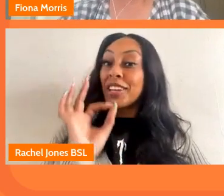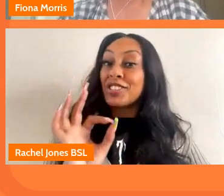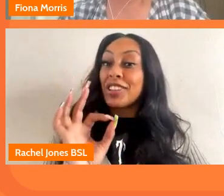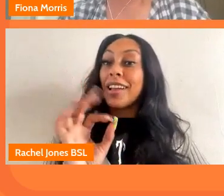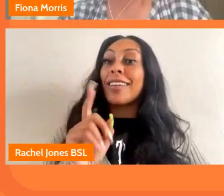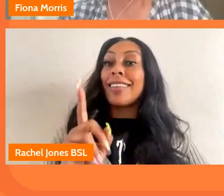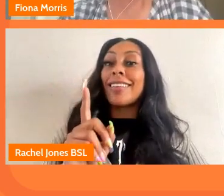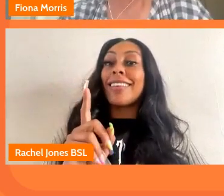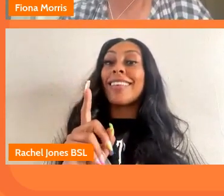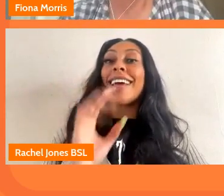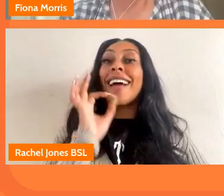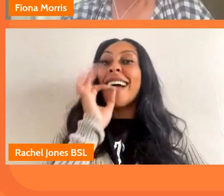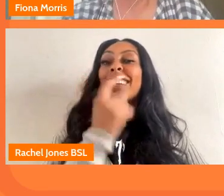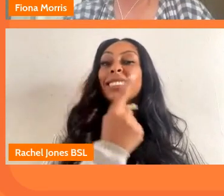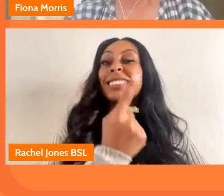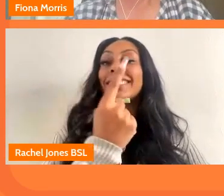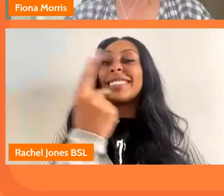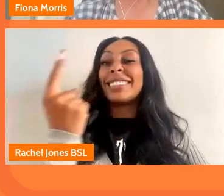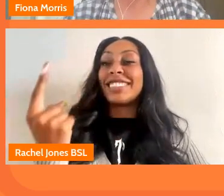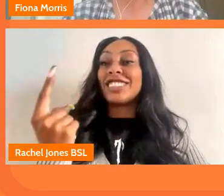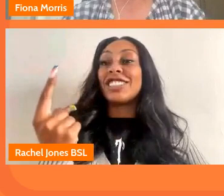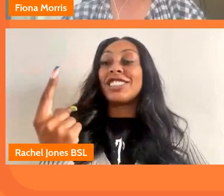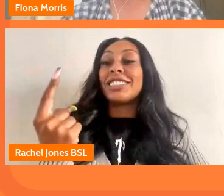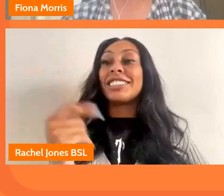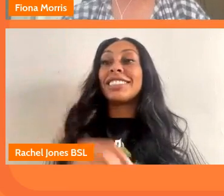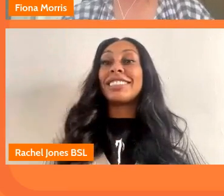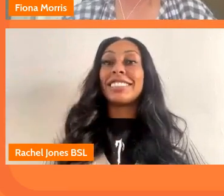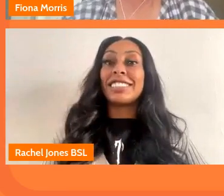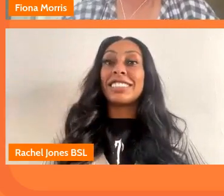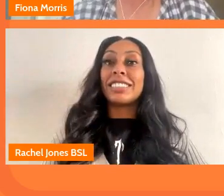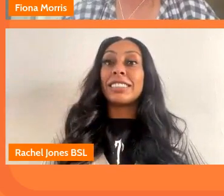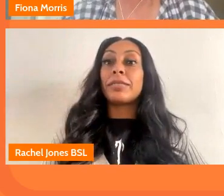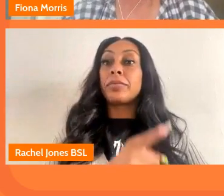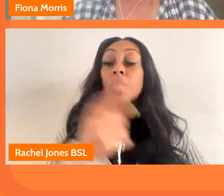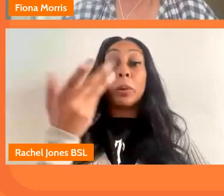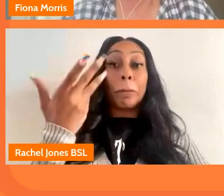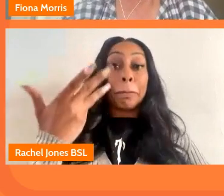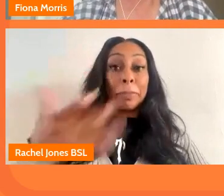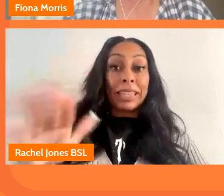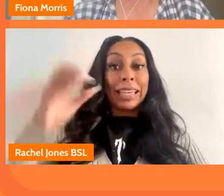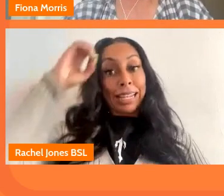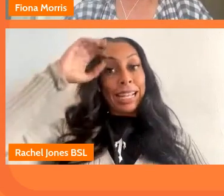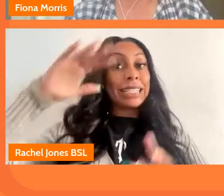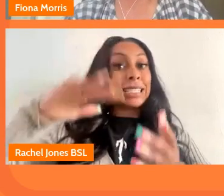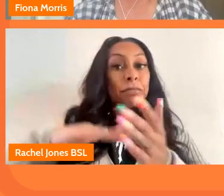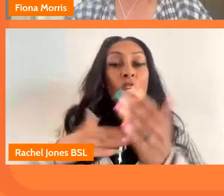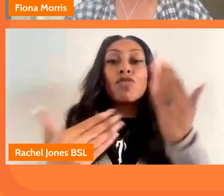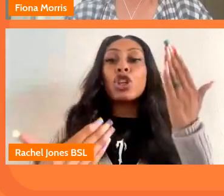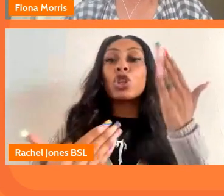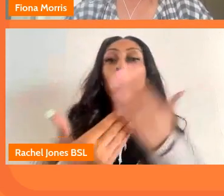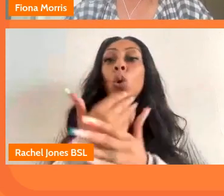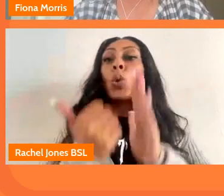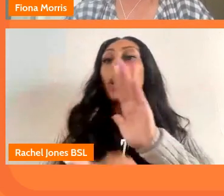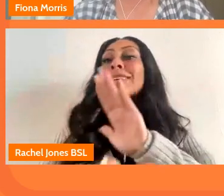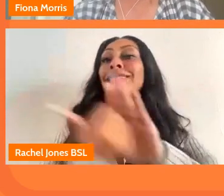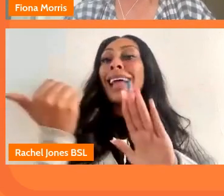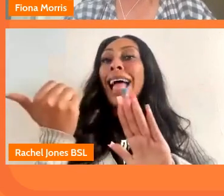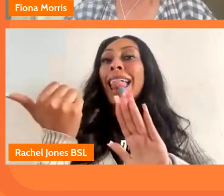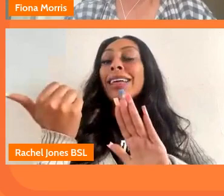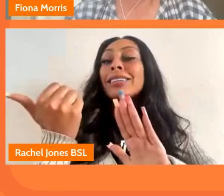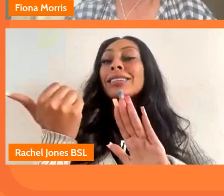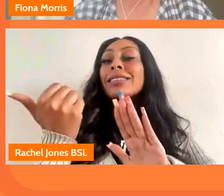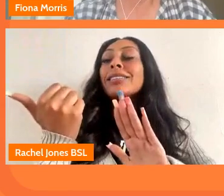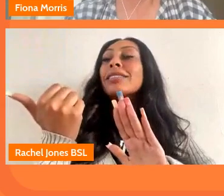to all of you to ask your reactions to this one so um have you experienced any challenge in addressing the idea of authenticity